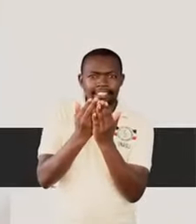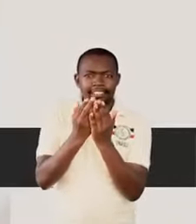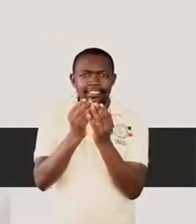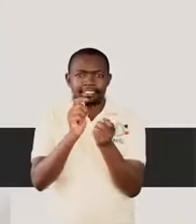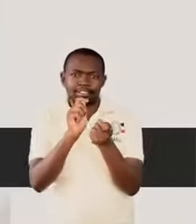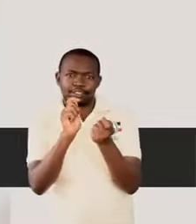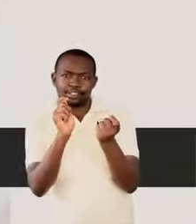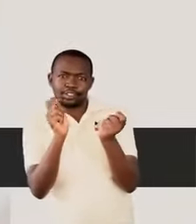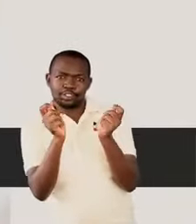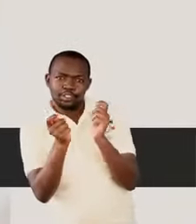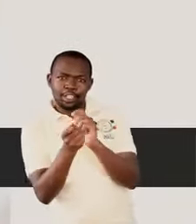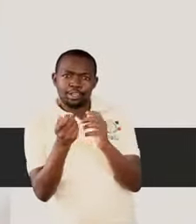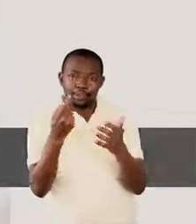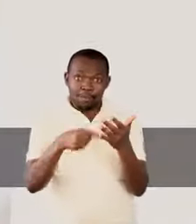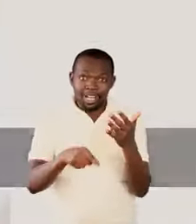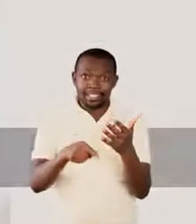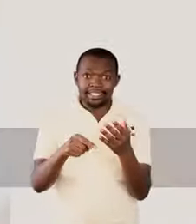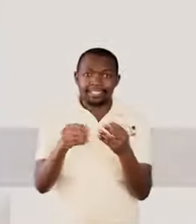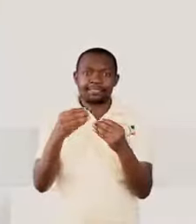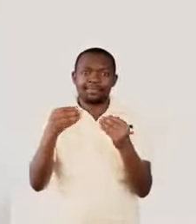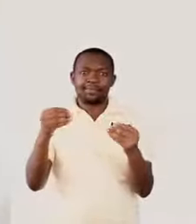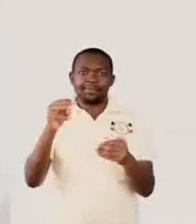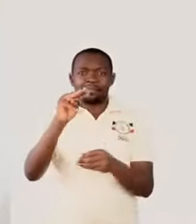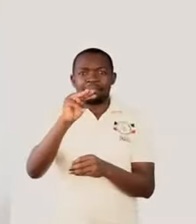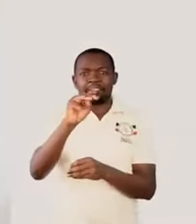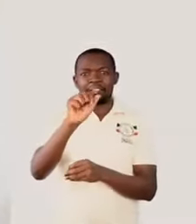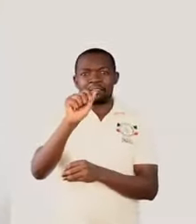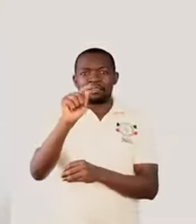Matter is all around us.